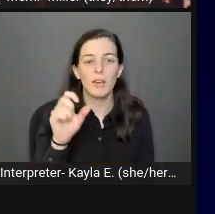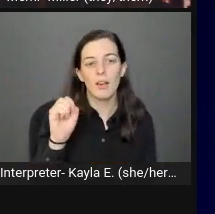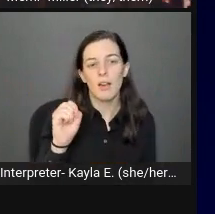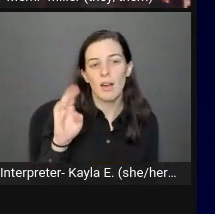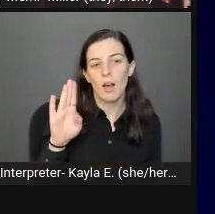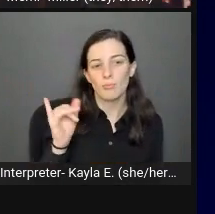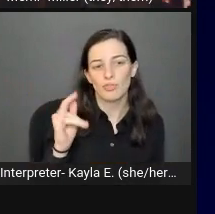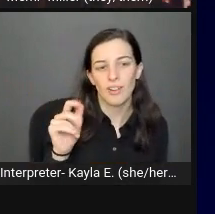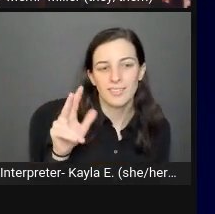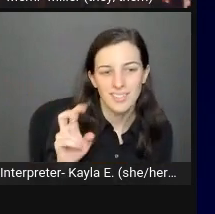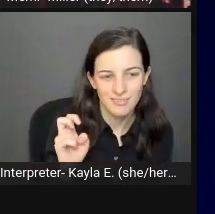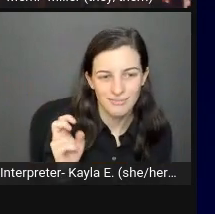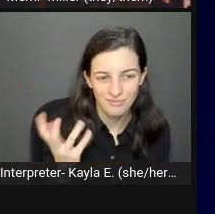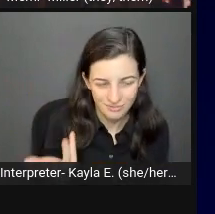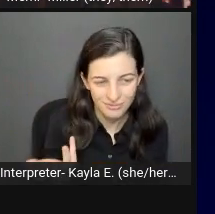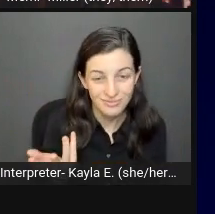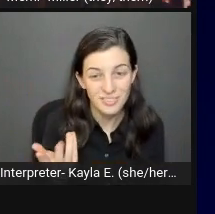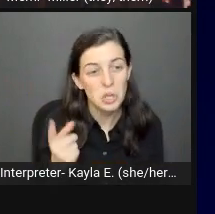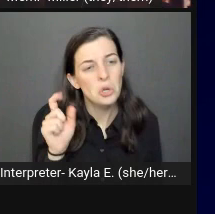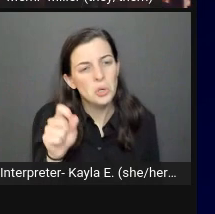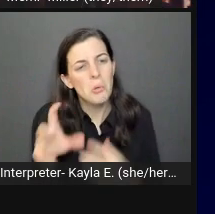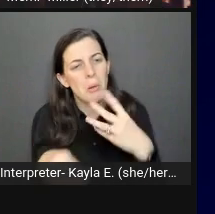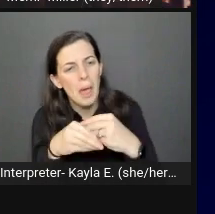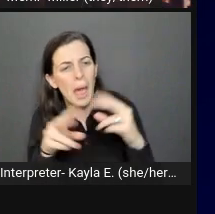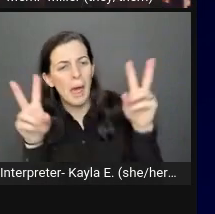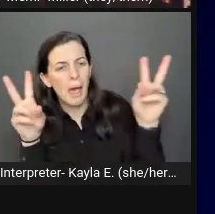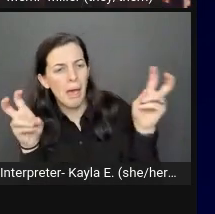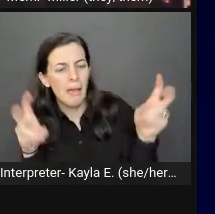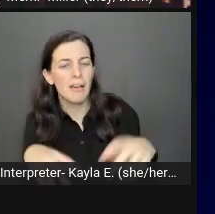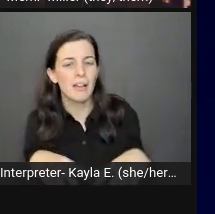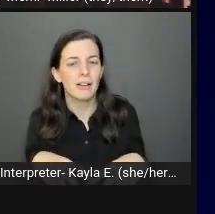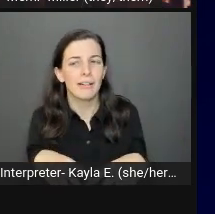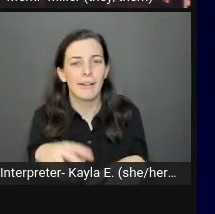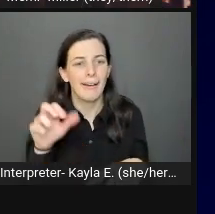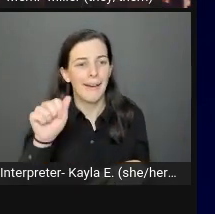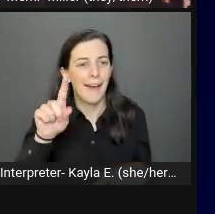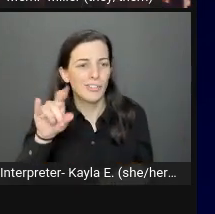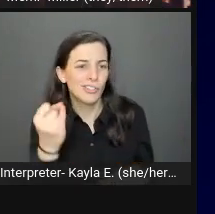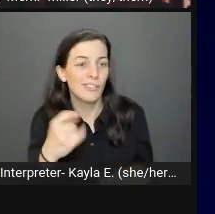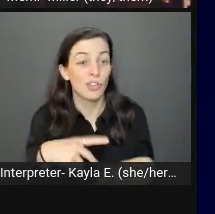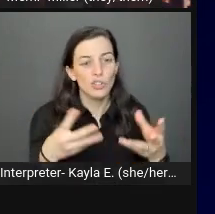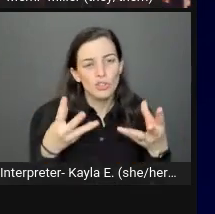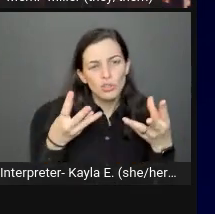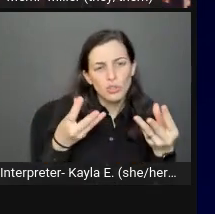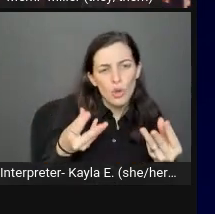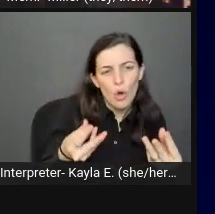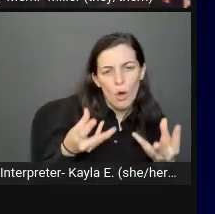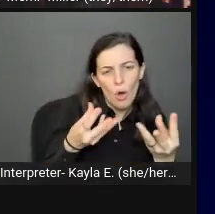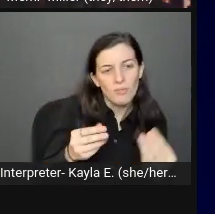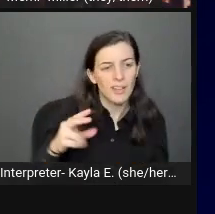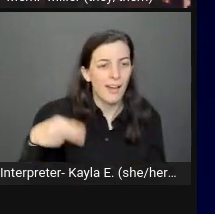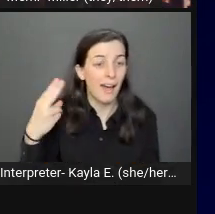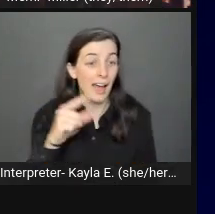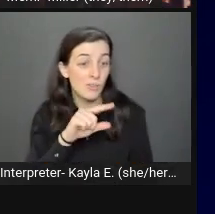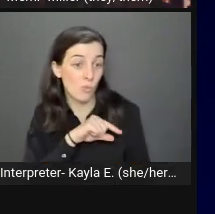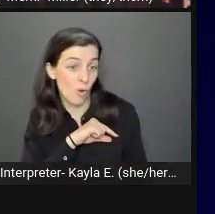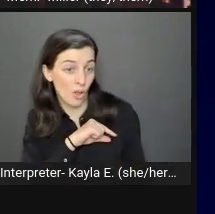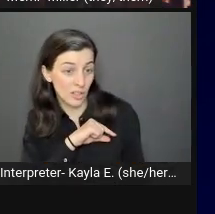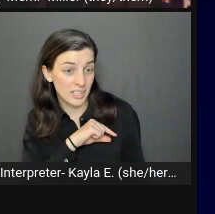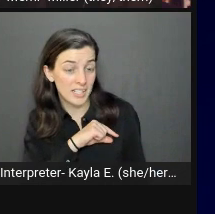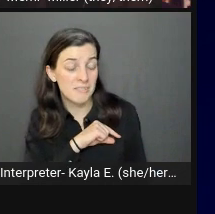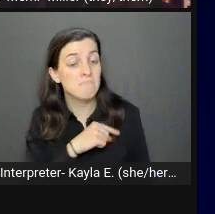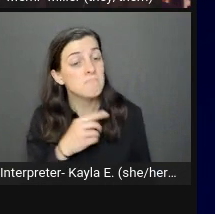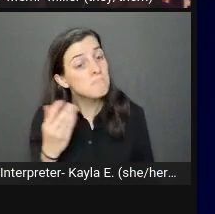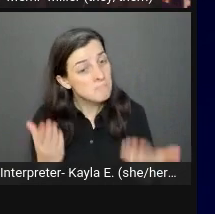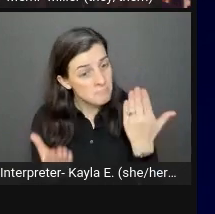adjectives like soft or high quality. Because even if not everyone agrees with that description, it may contribute to a more accurate description